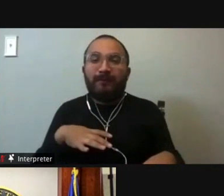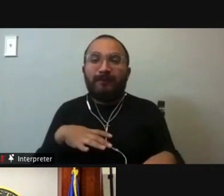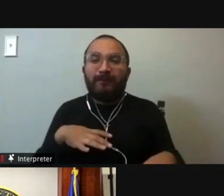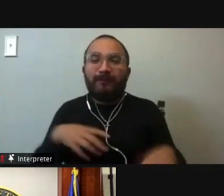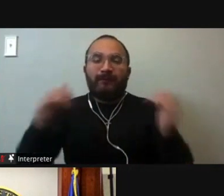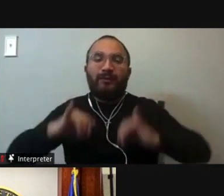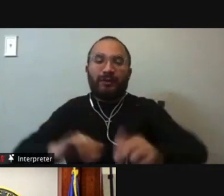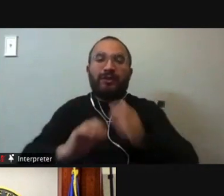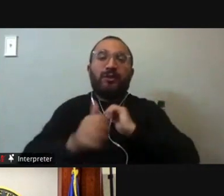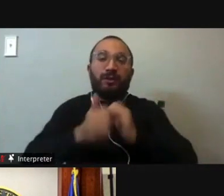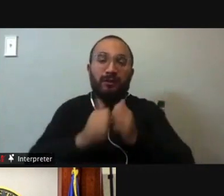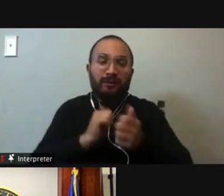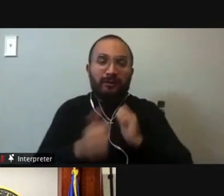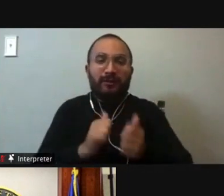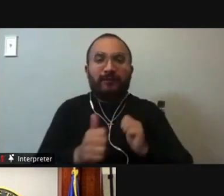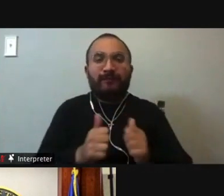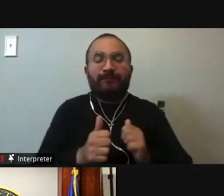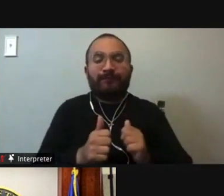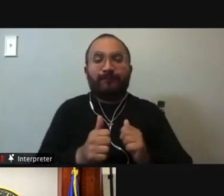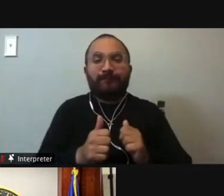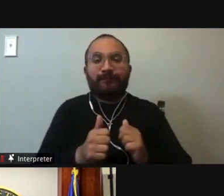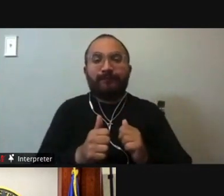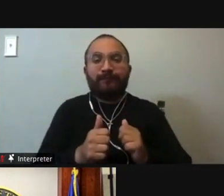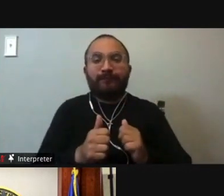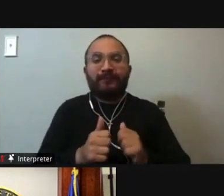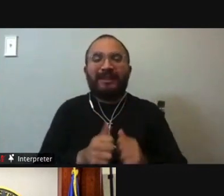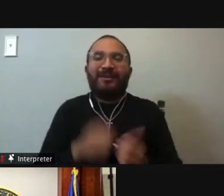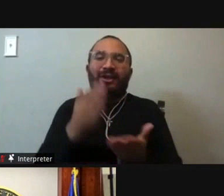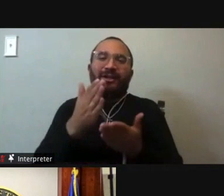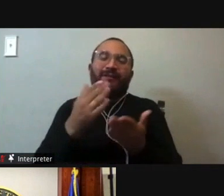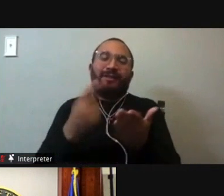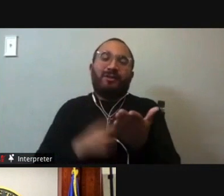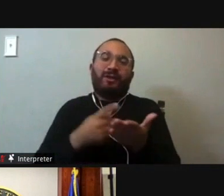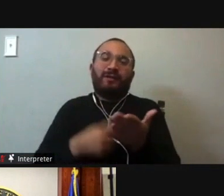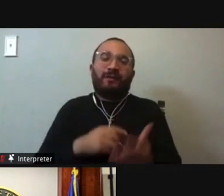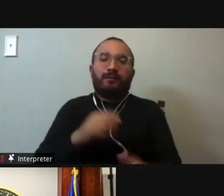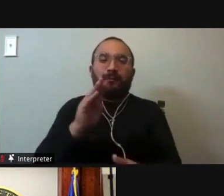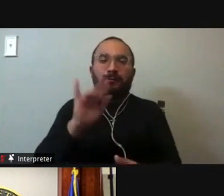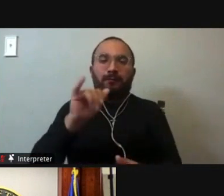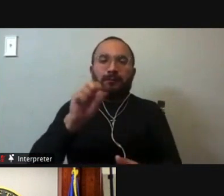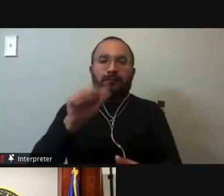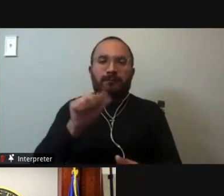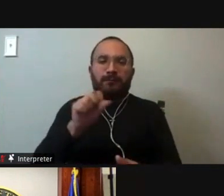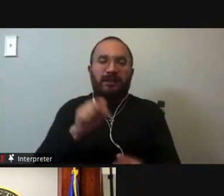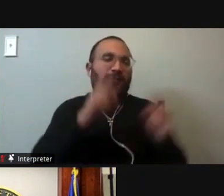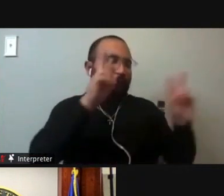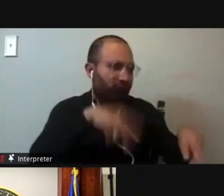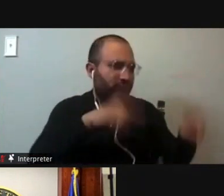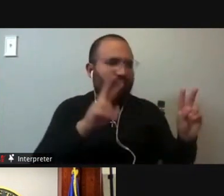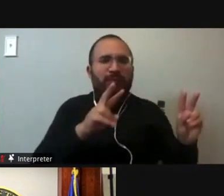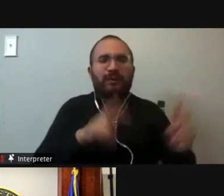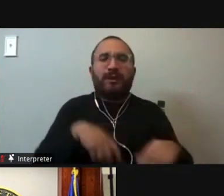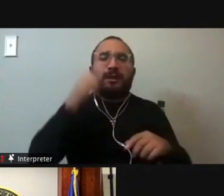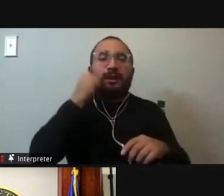challenged by unconscious and conscious bias and even outdated assumptions about the role of women and minorities of